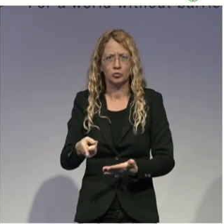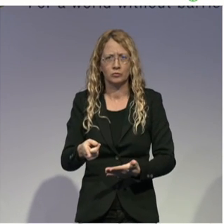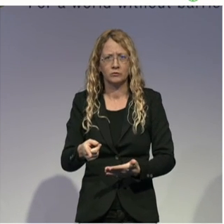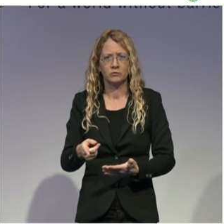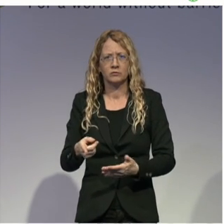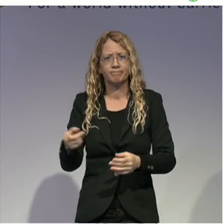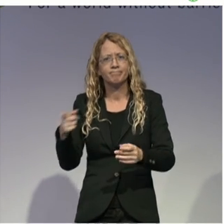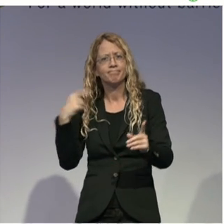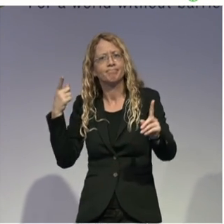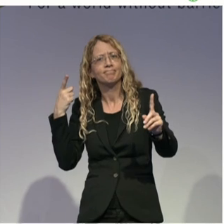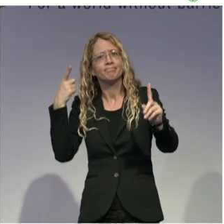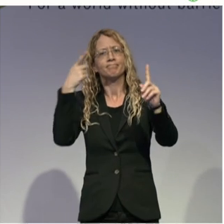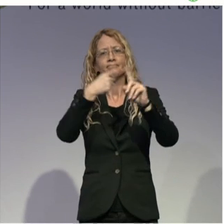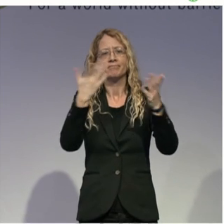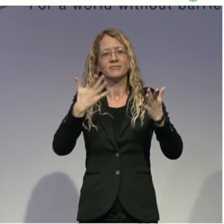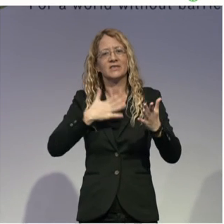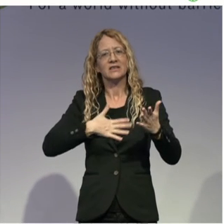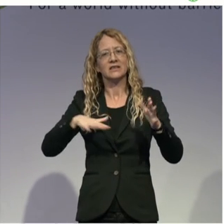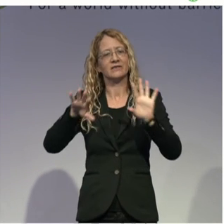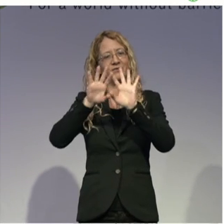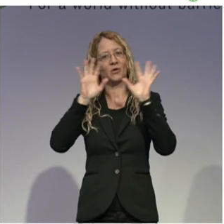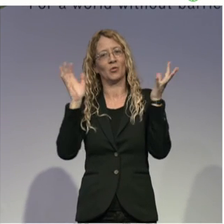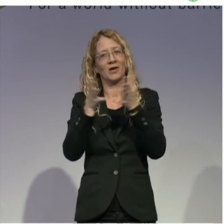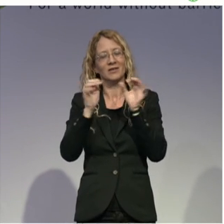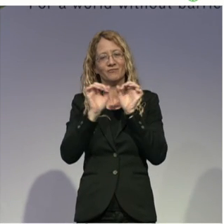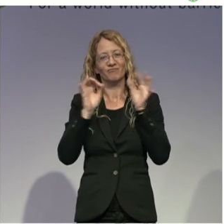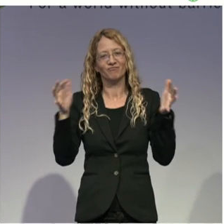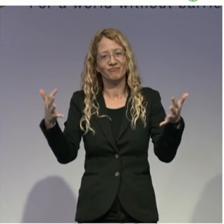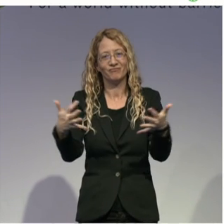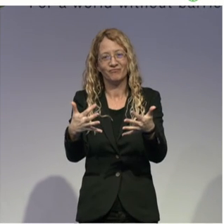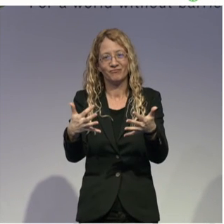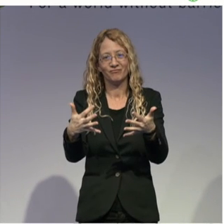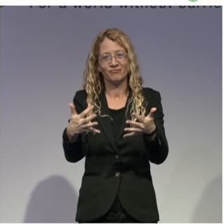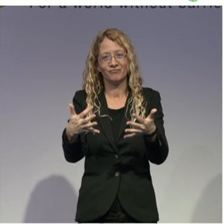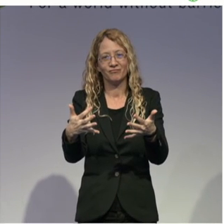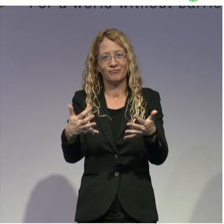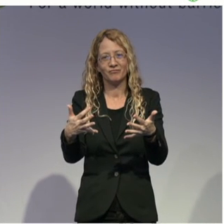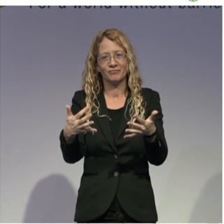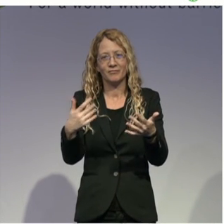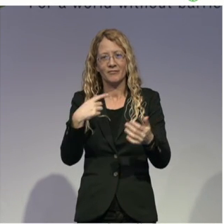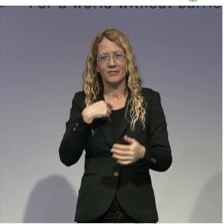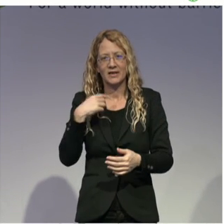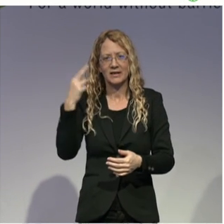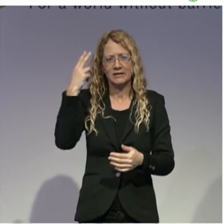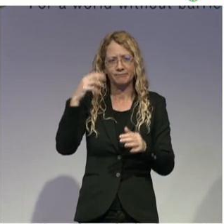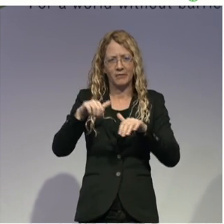model all over the world. When we were thinking about the development of the platform, we have been using all the Microsoft